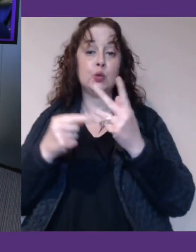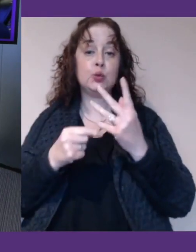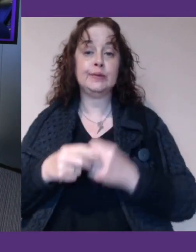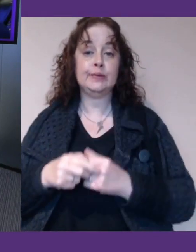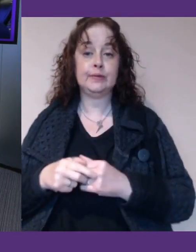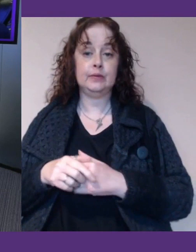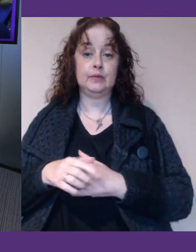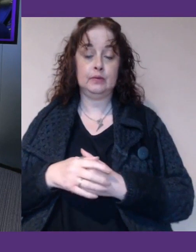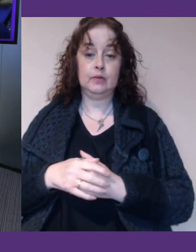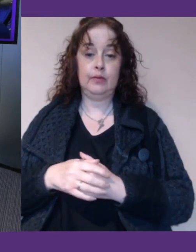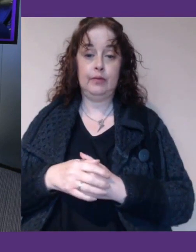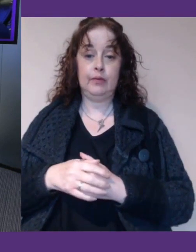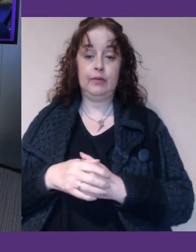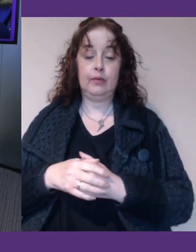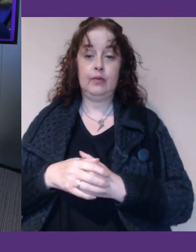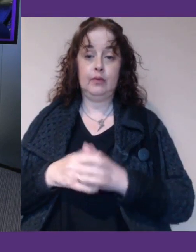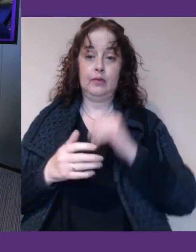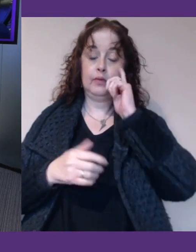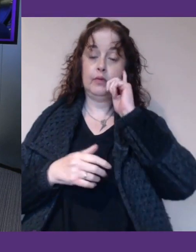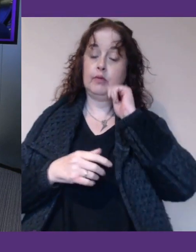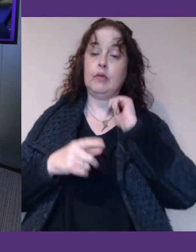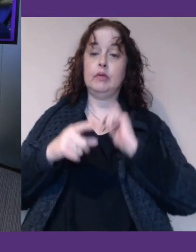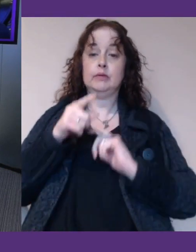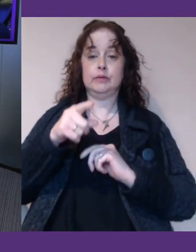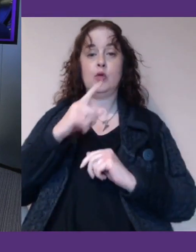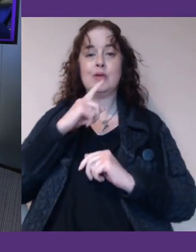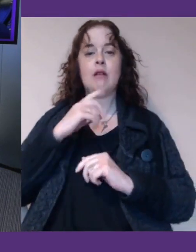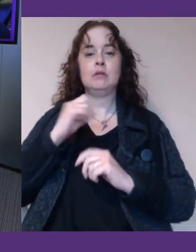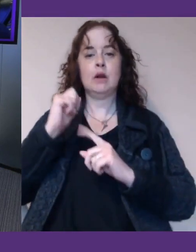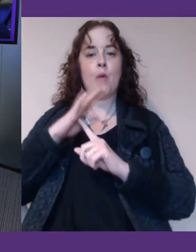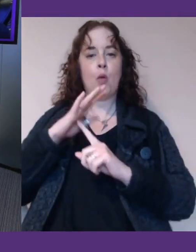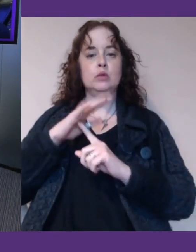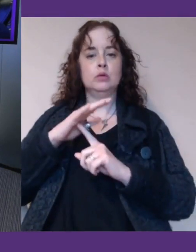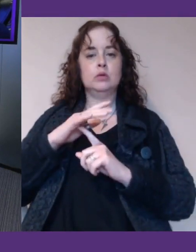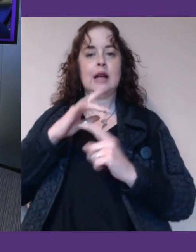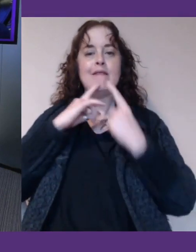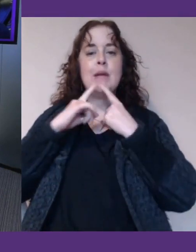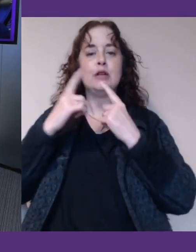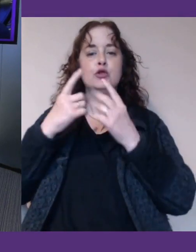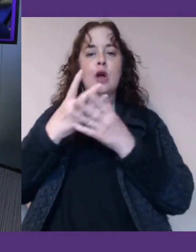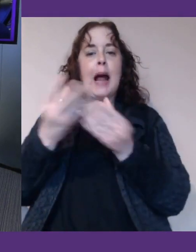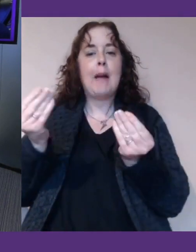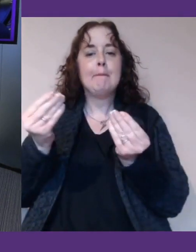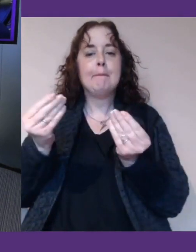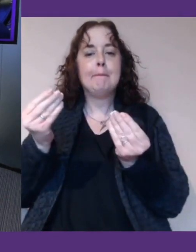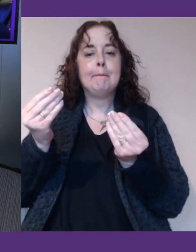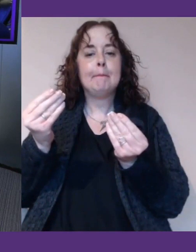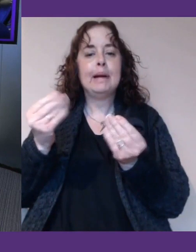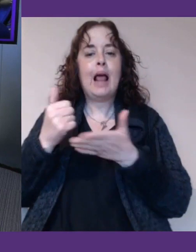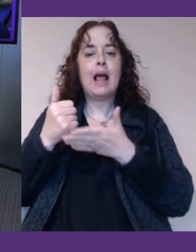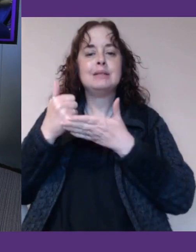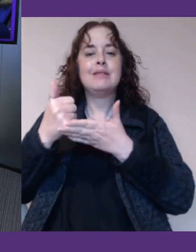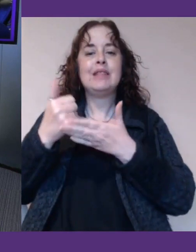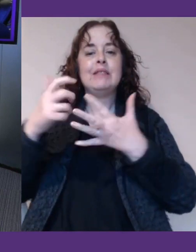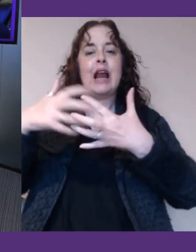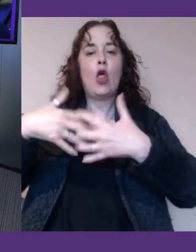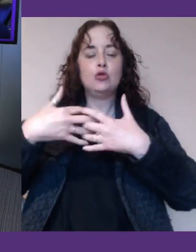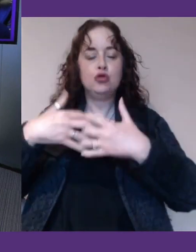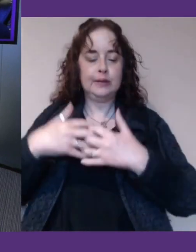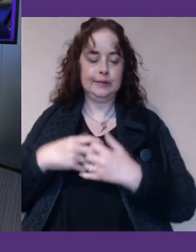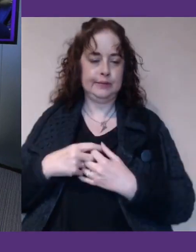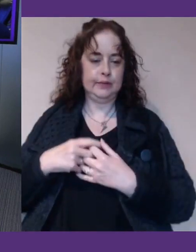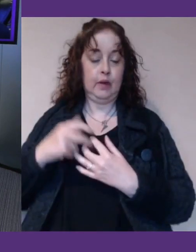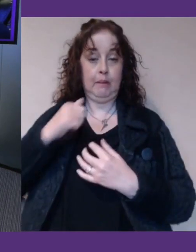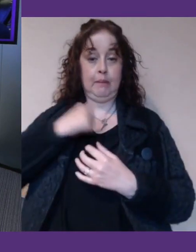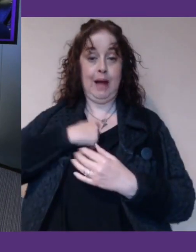think you touched on something really important there is almost an information gap in accessible technology. And from my experience of speaking to people,